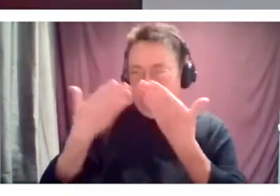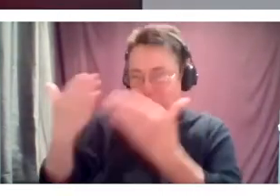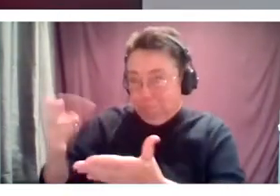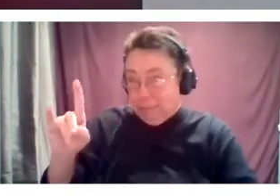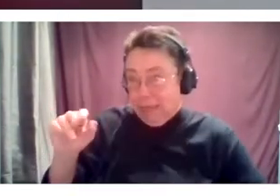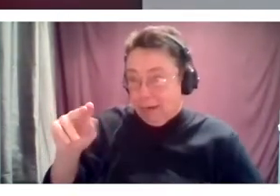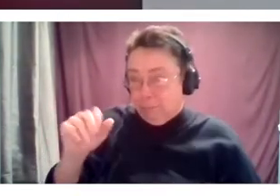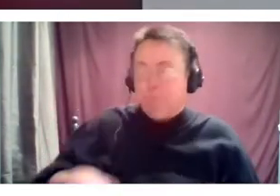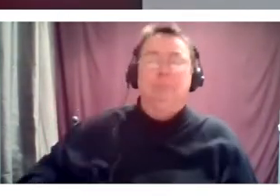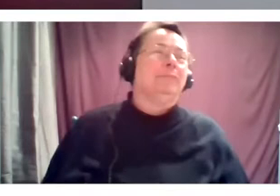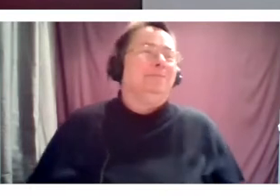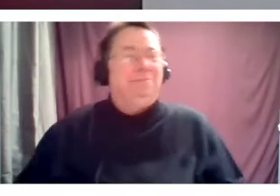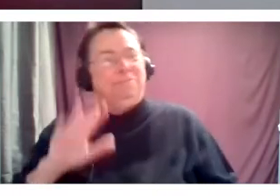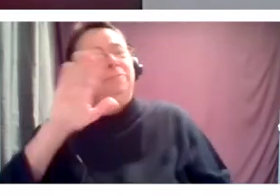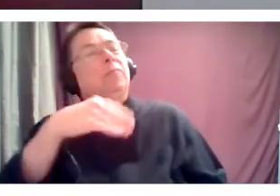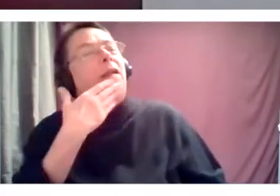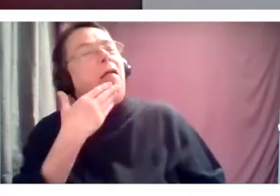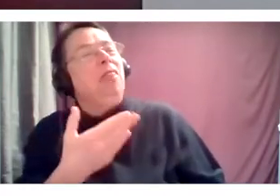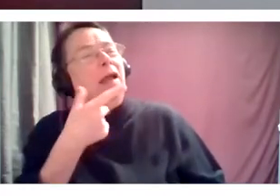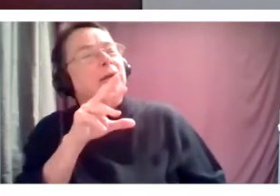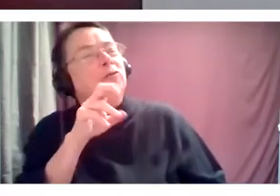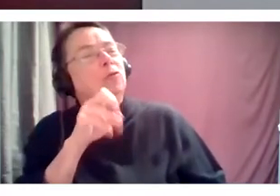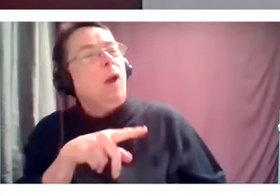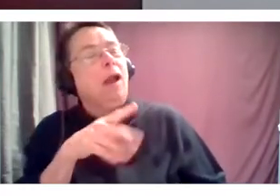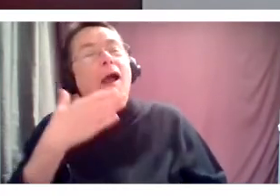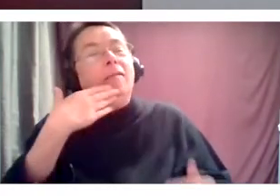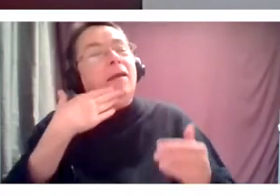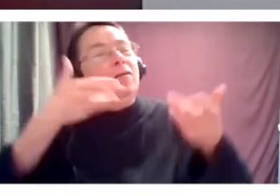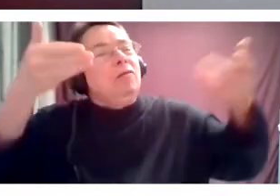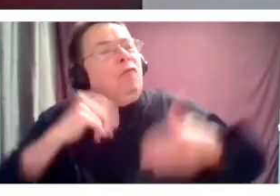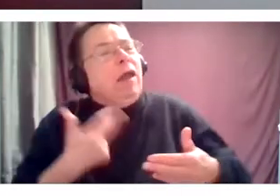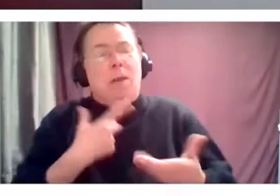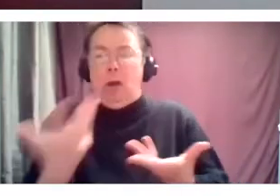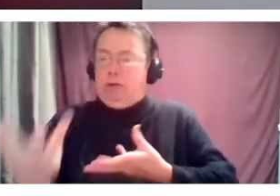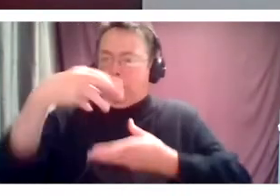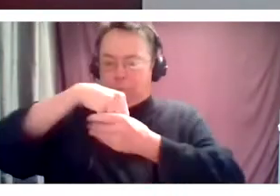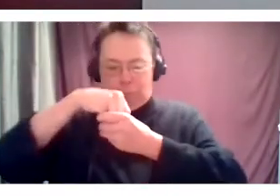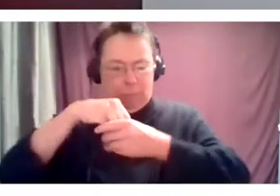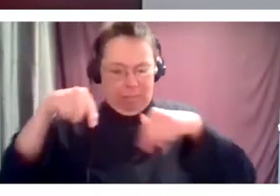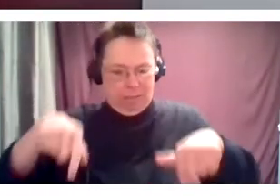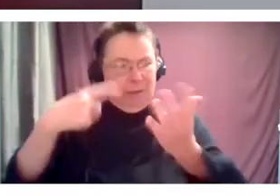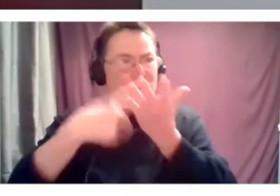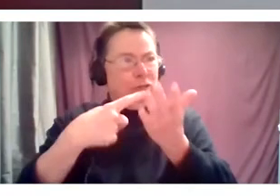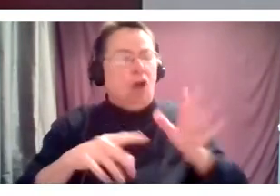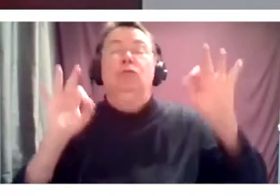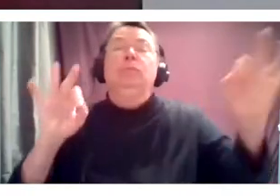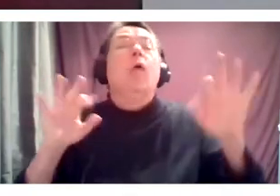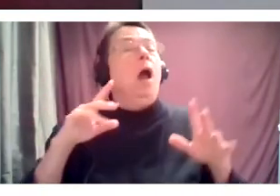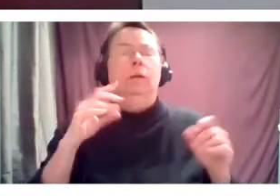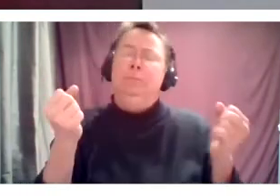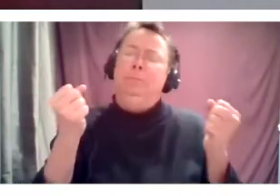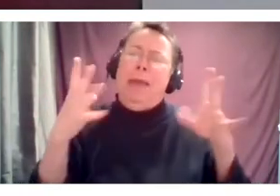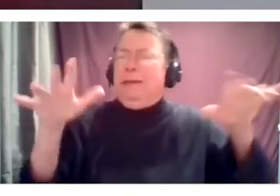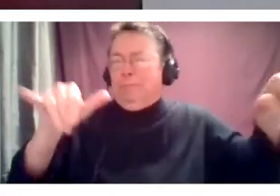Thank you, Greg. And thank you all for inviting us to be part of this exciting discussion. Like so many of our colleagues, we